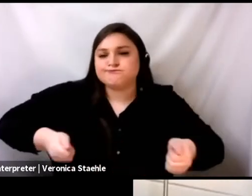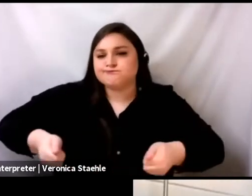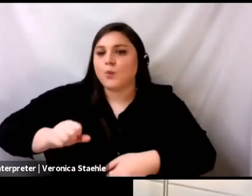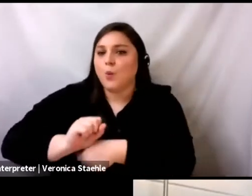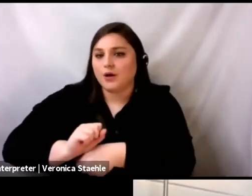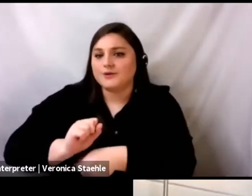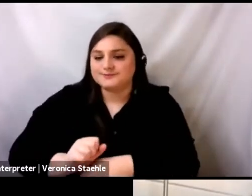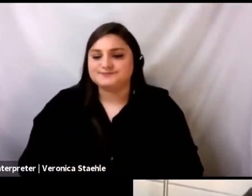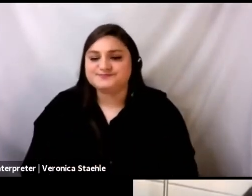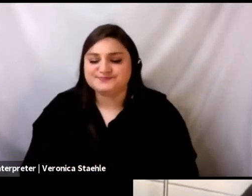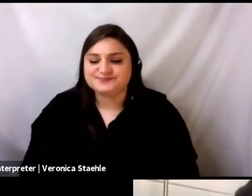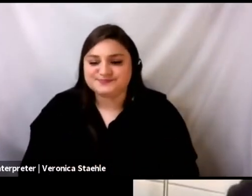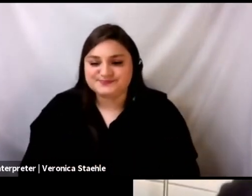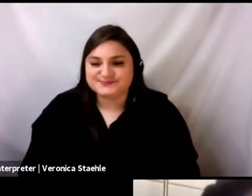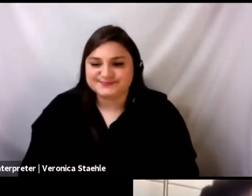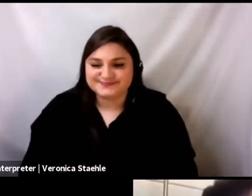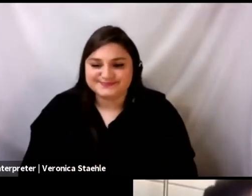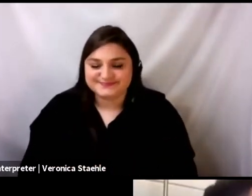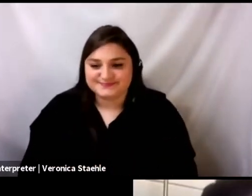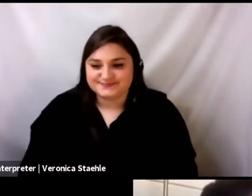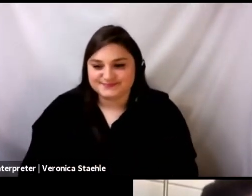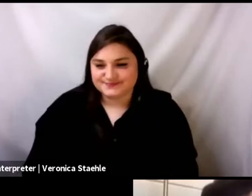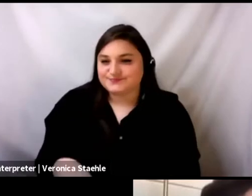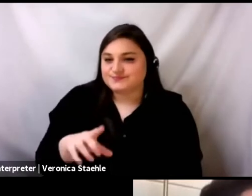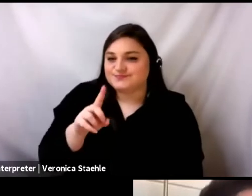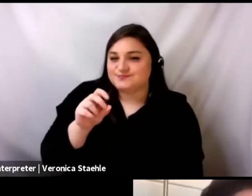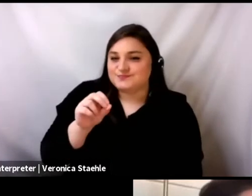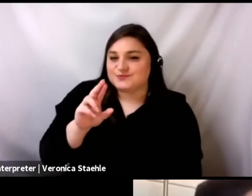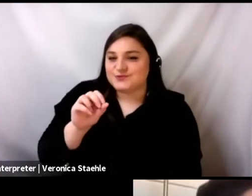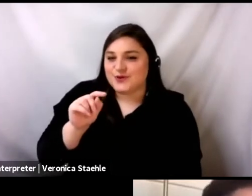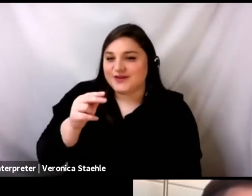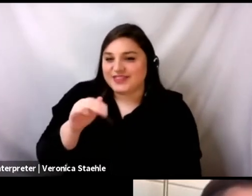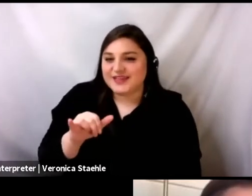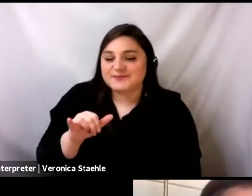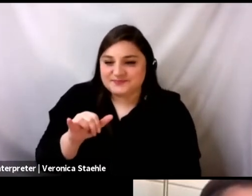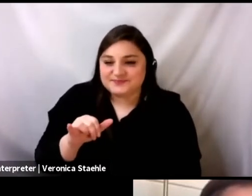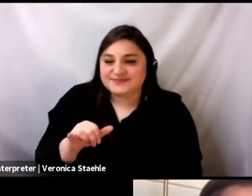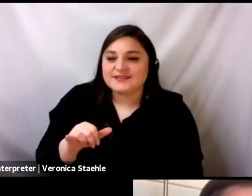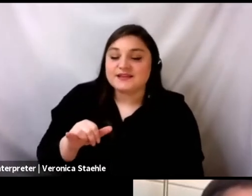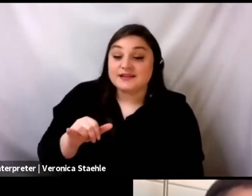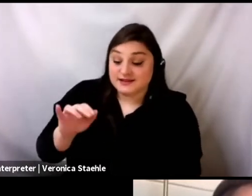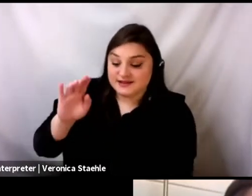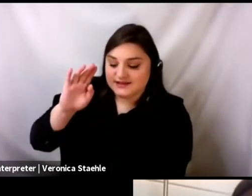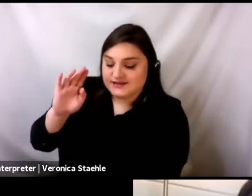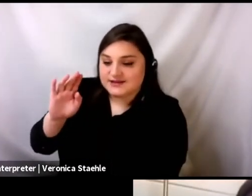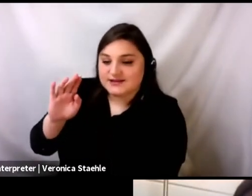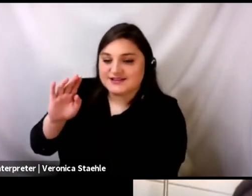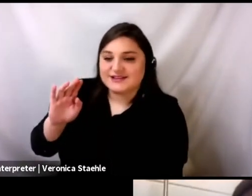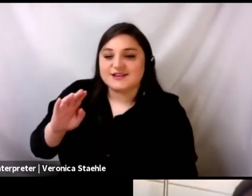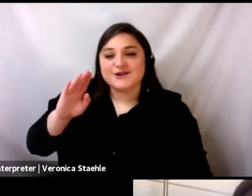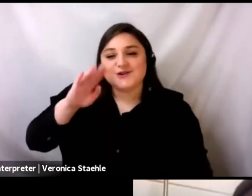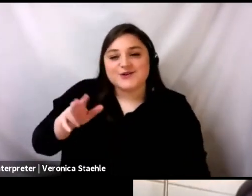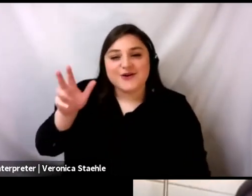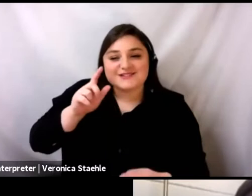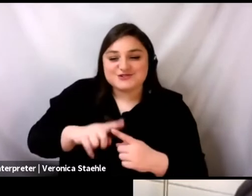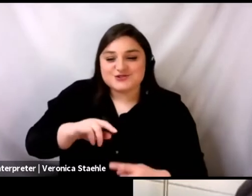Yeah, you know, well, listening to Joan's talk, I think we were kind of jotting down